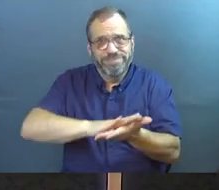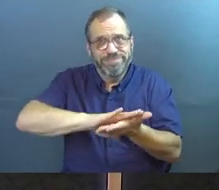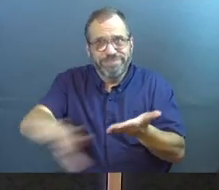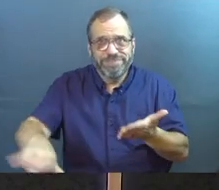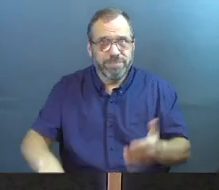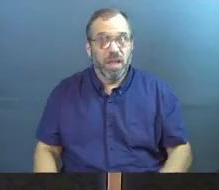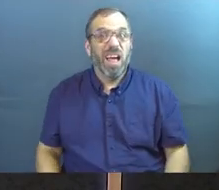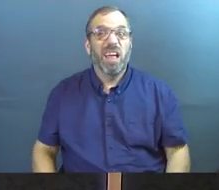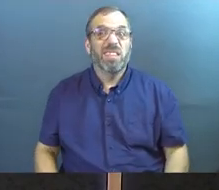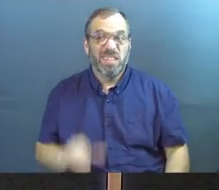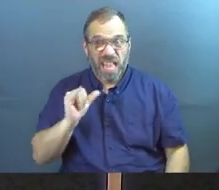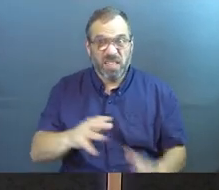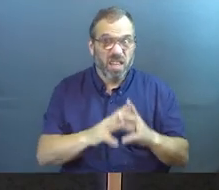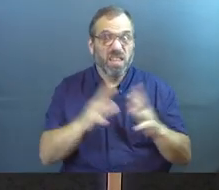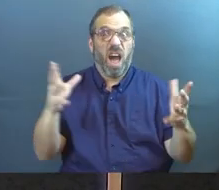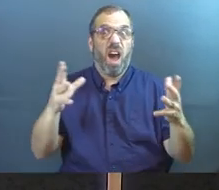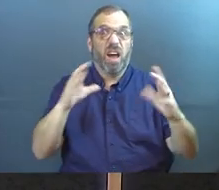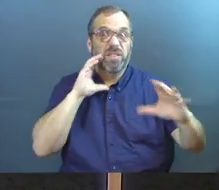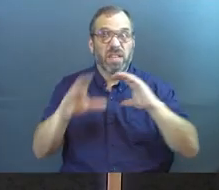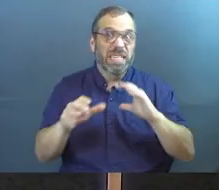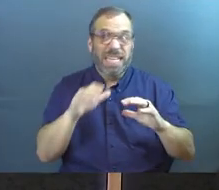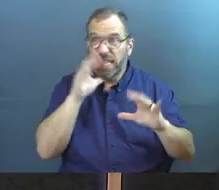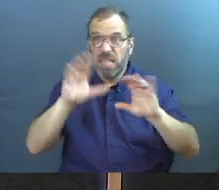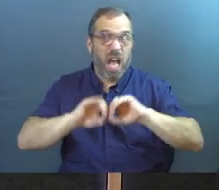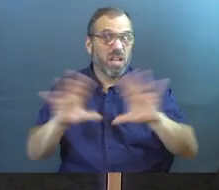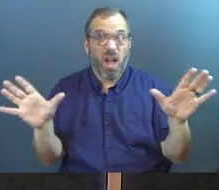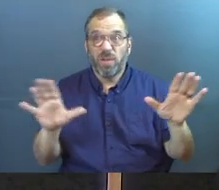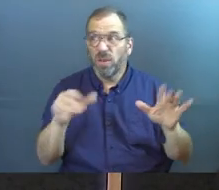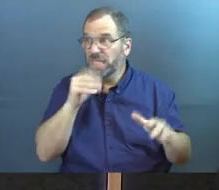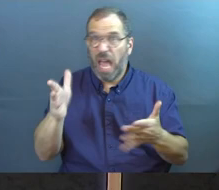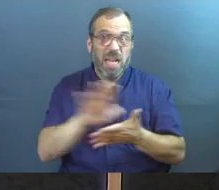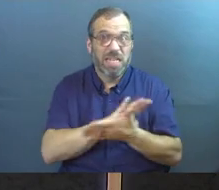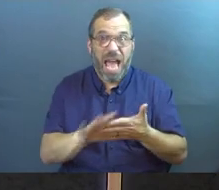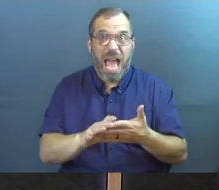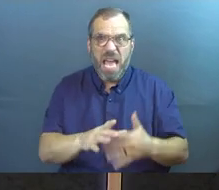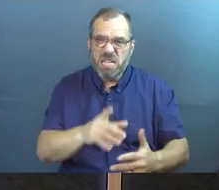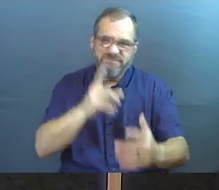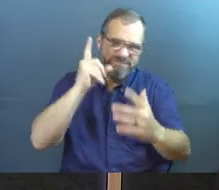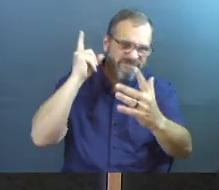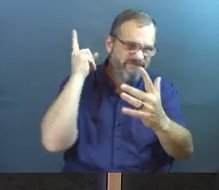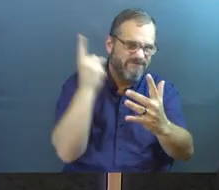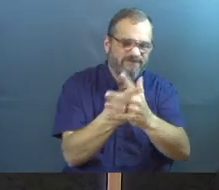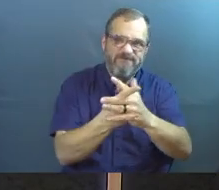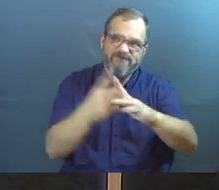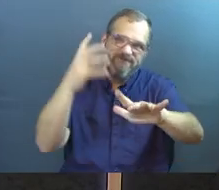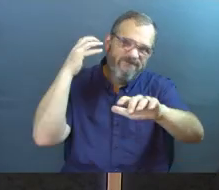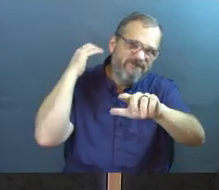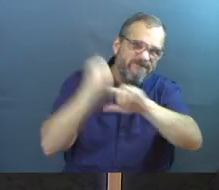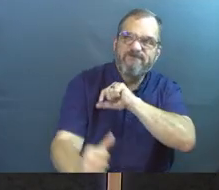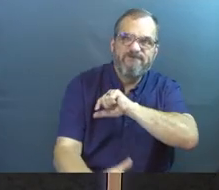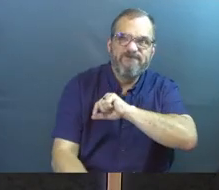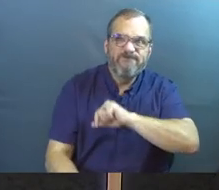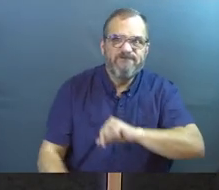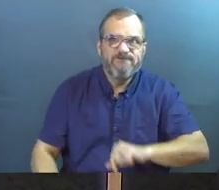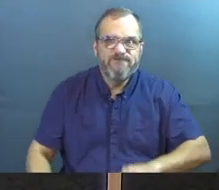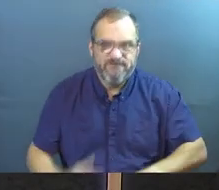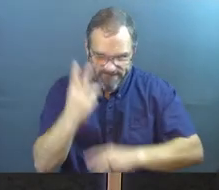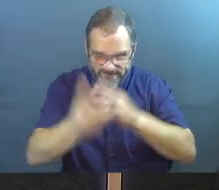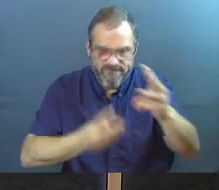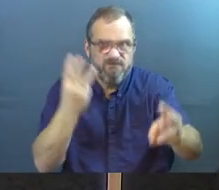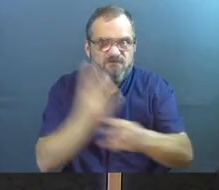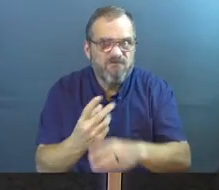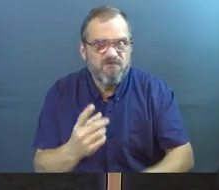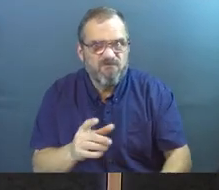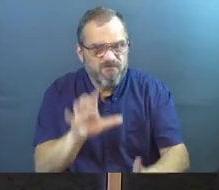And there's a lot of communication. It's not bright and colorful at all. It's just very harsh. And that's the way our